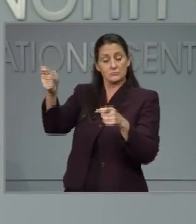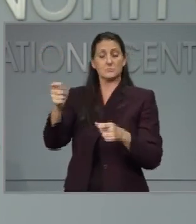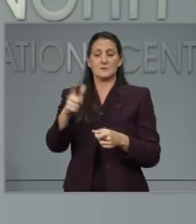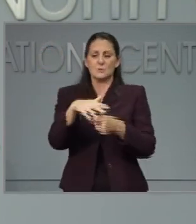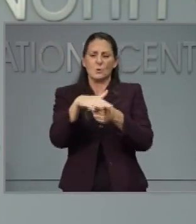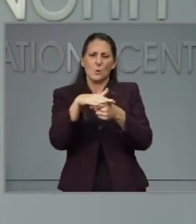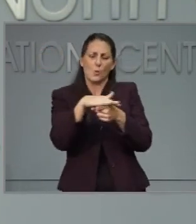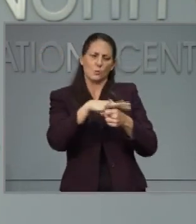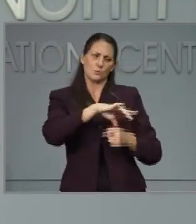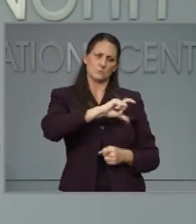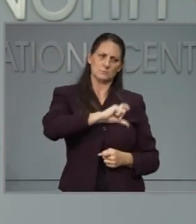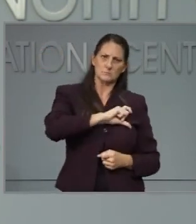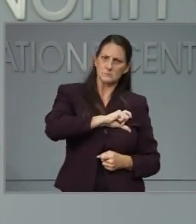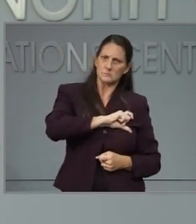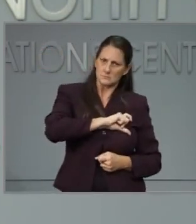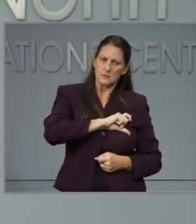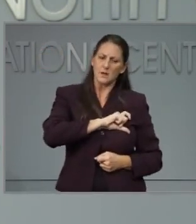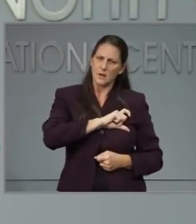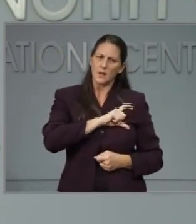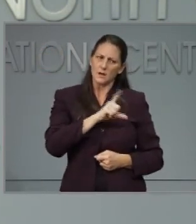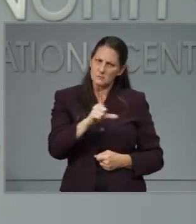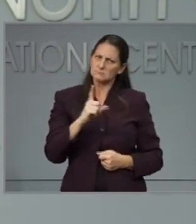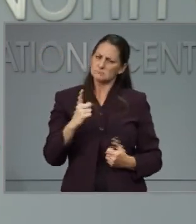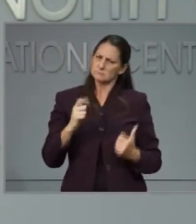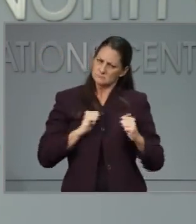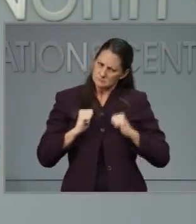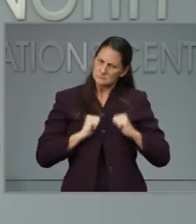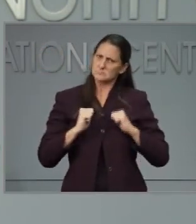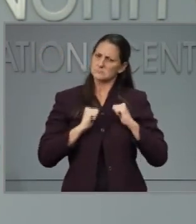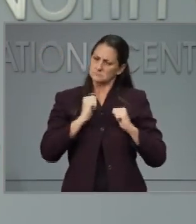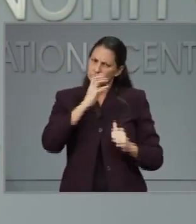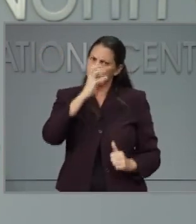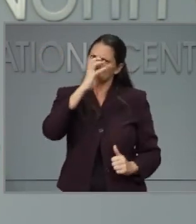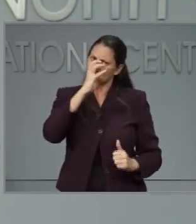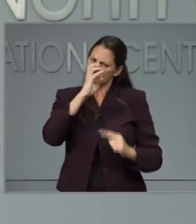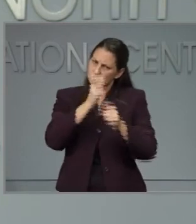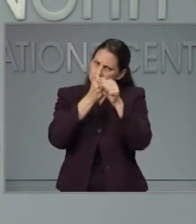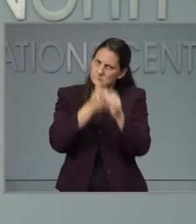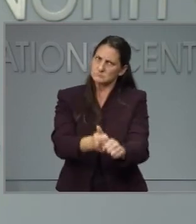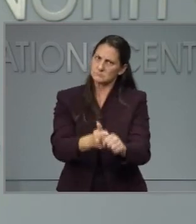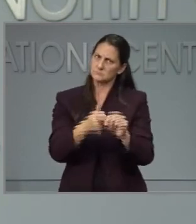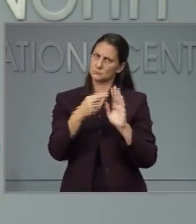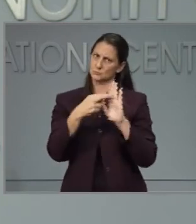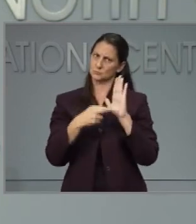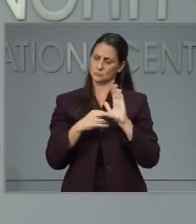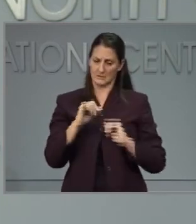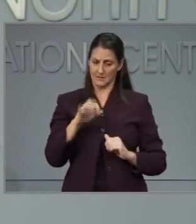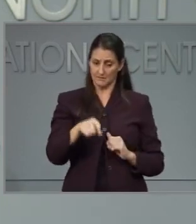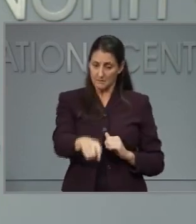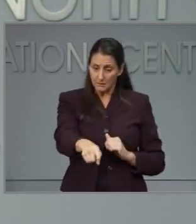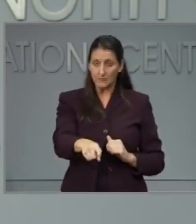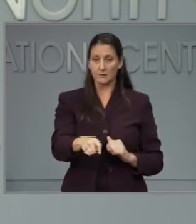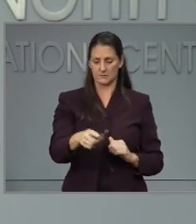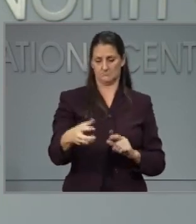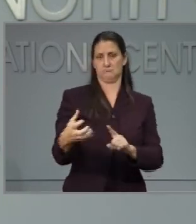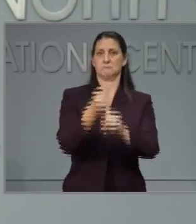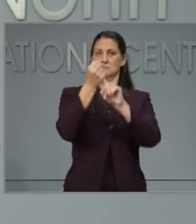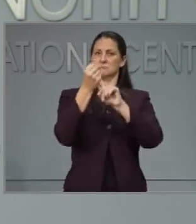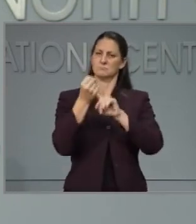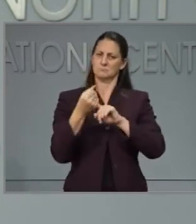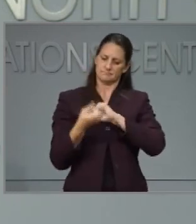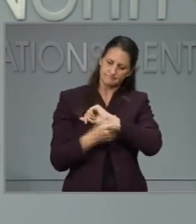college towns to enforce these orders. We think it's probably more important than ever